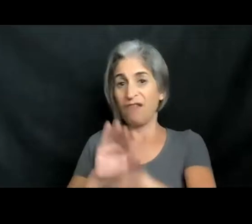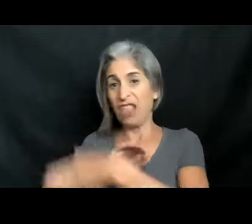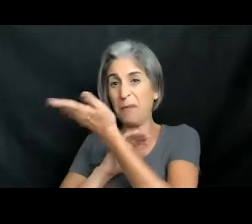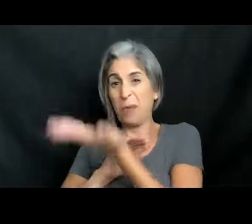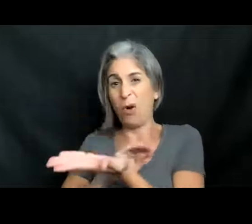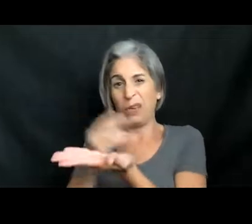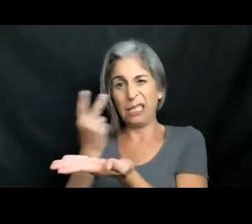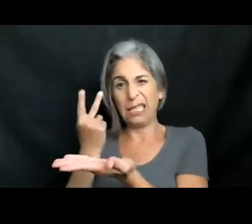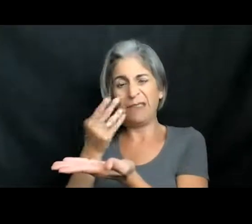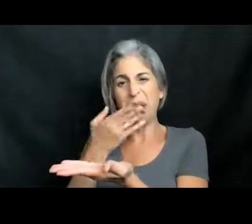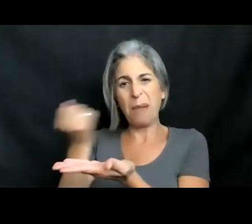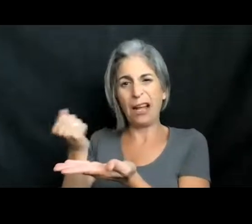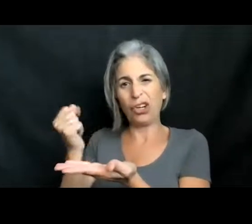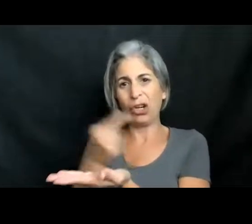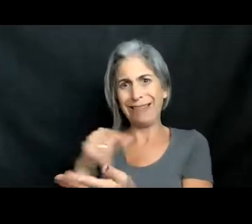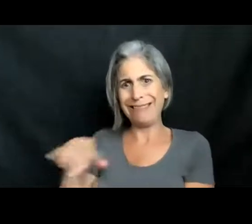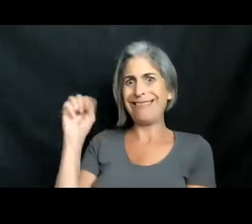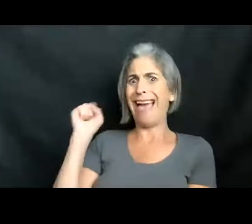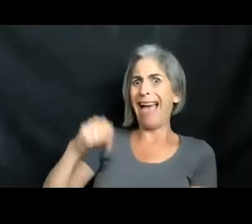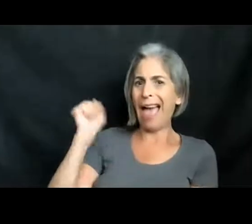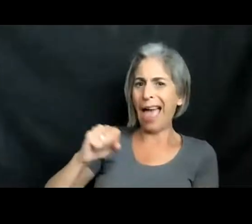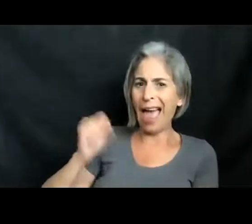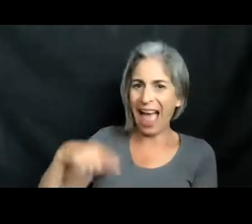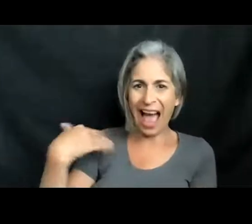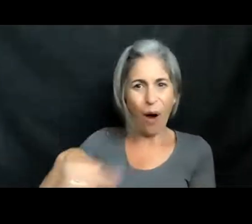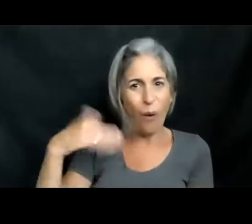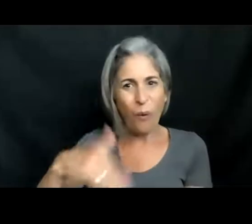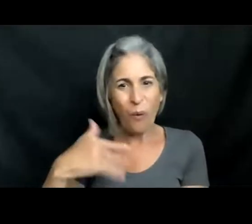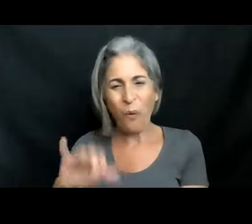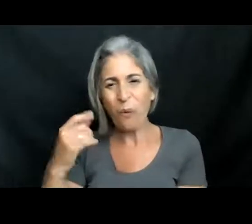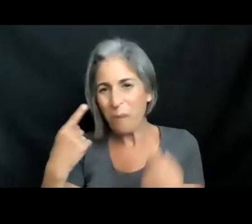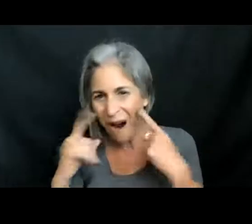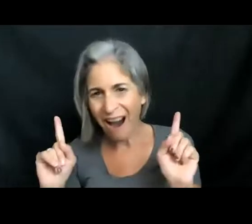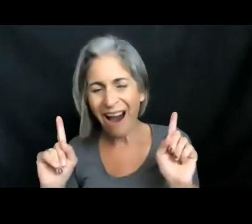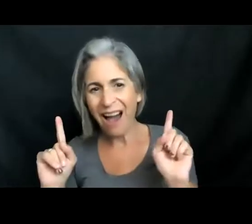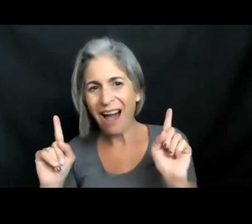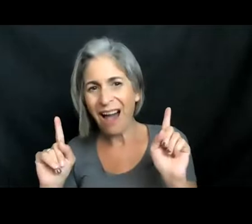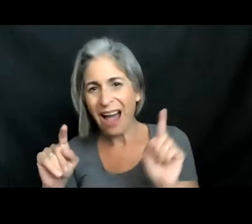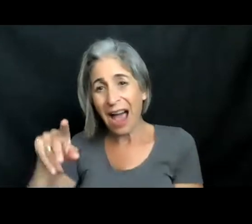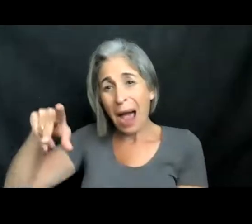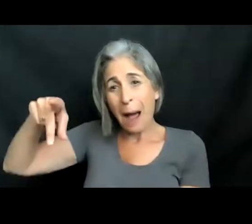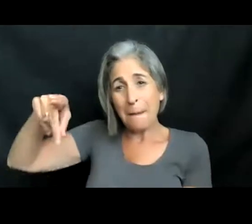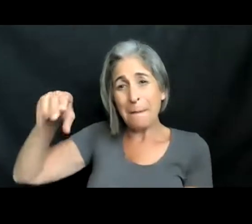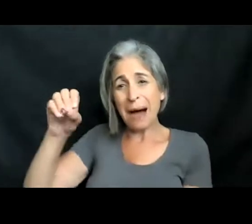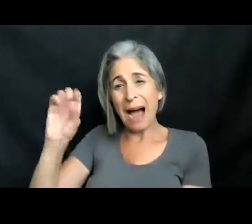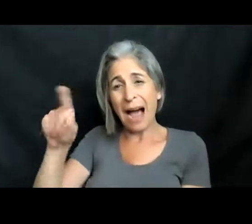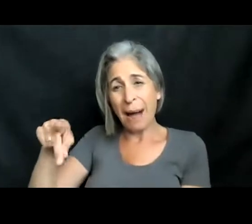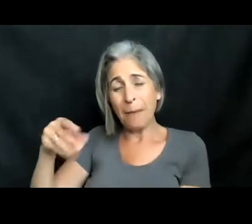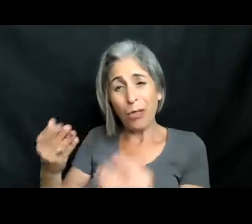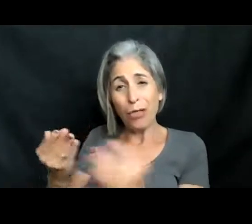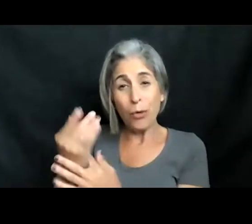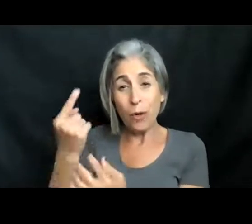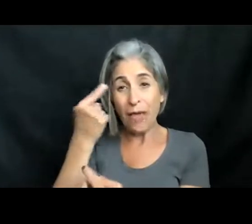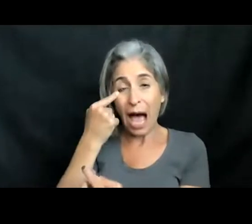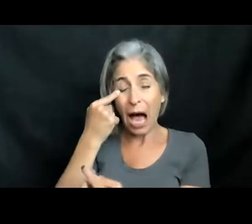a better one on the other side. Yeah, there we go. So I just pop through the membrane of his eye, push forward,